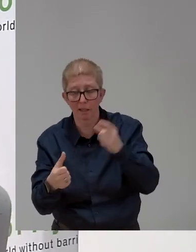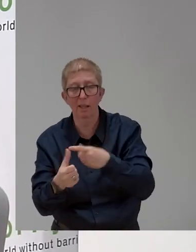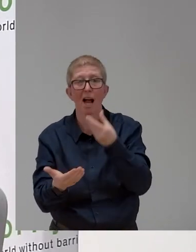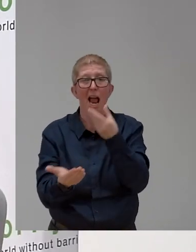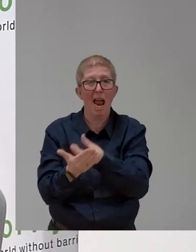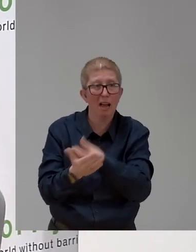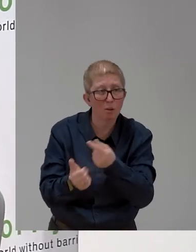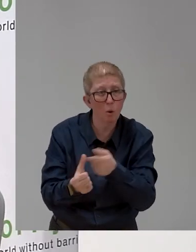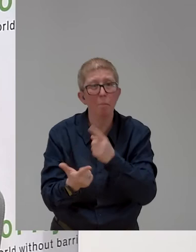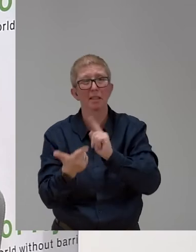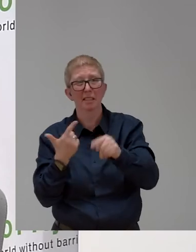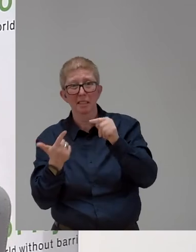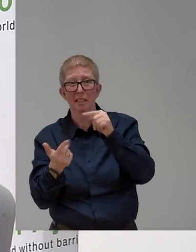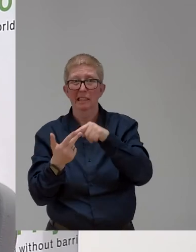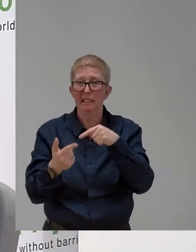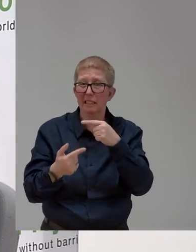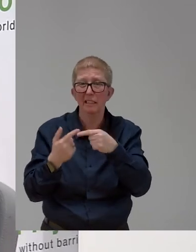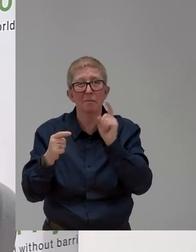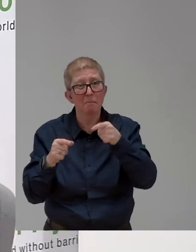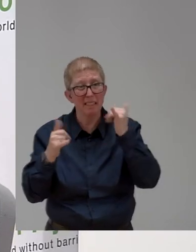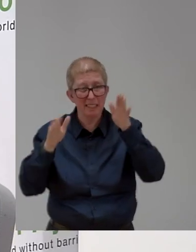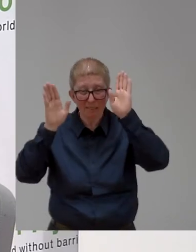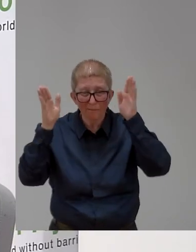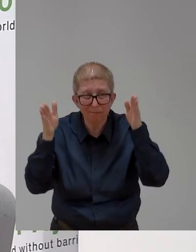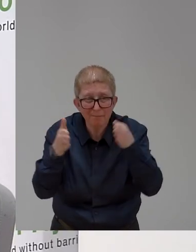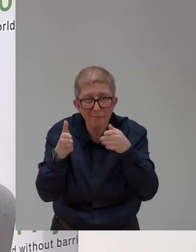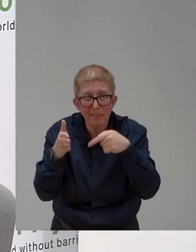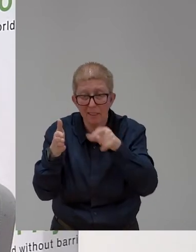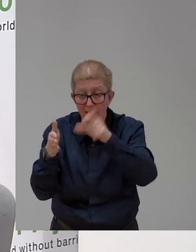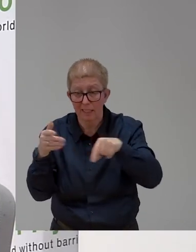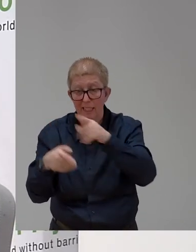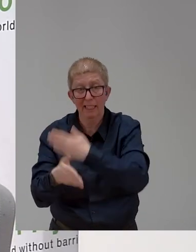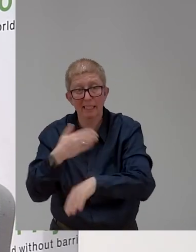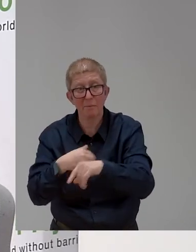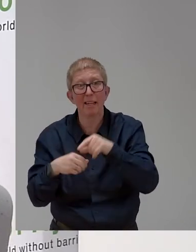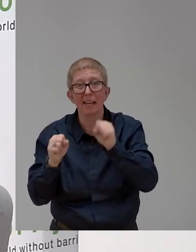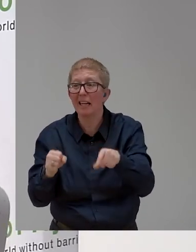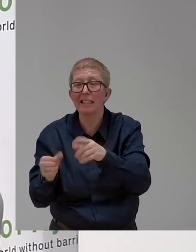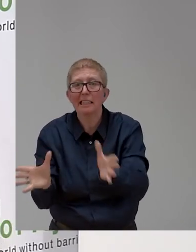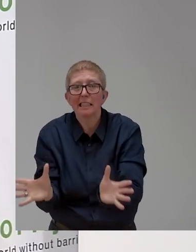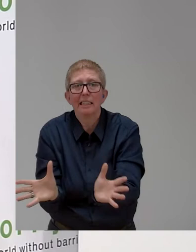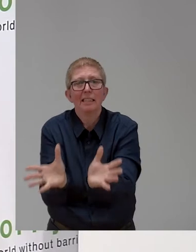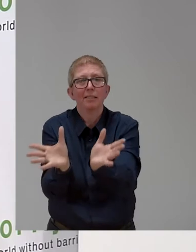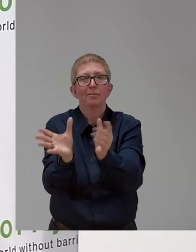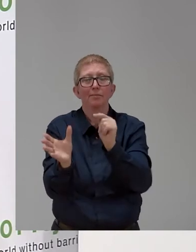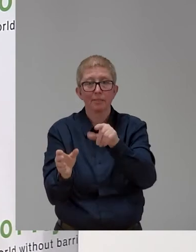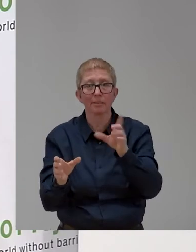now we can find responses so that persons with disability by themselves, again, be able to